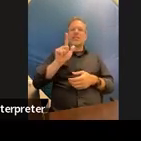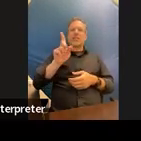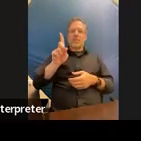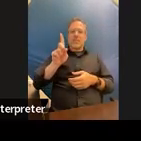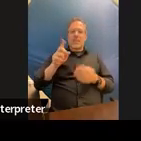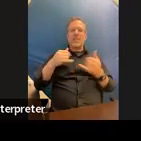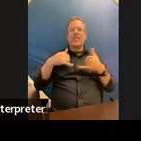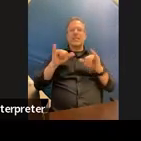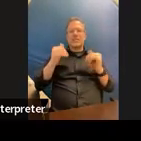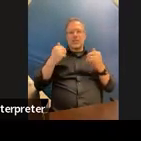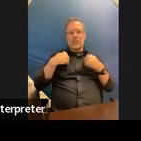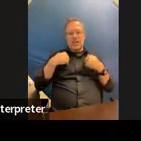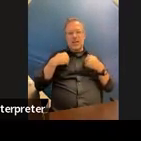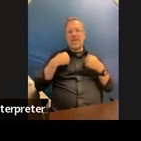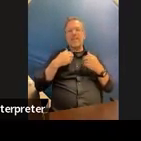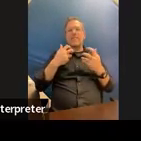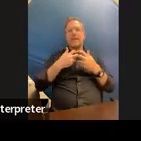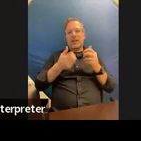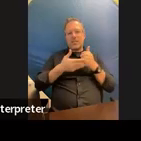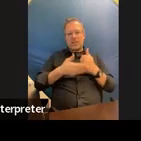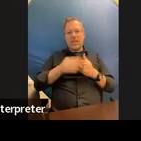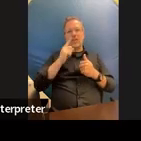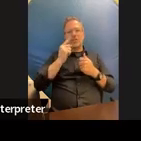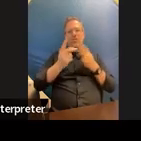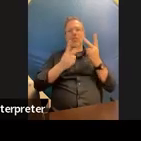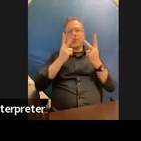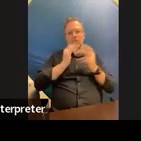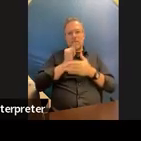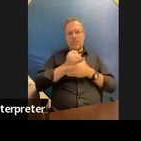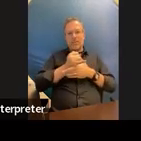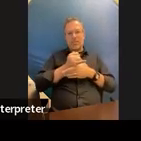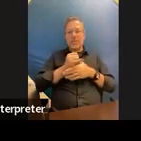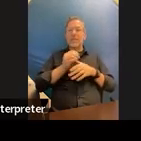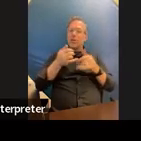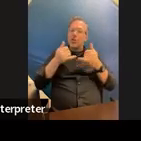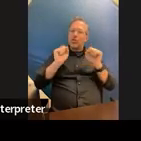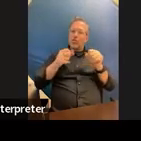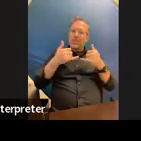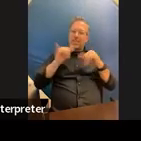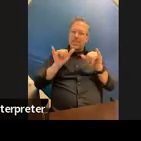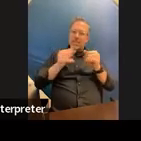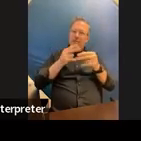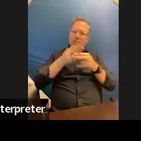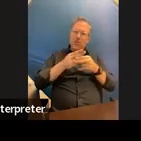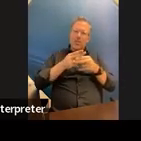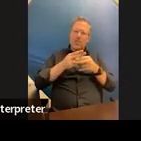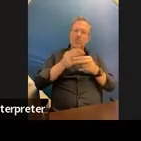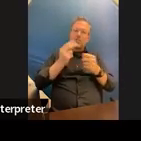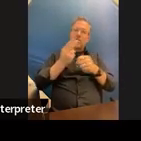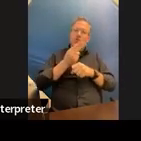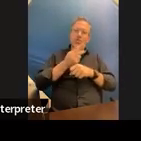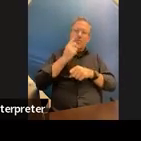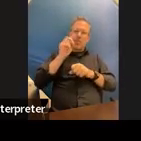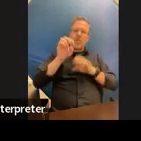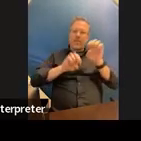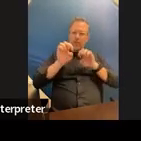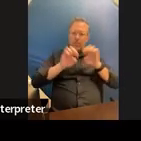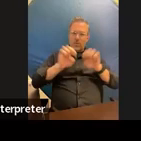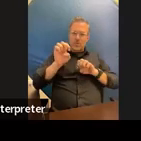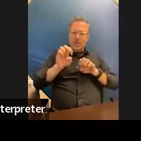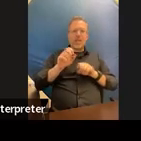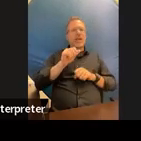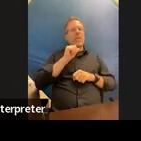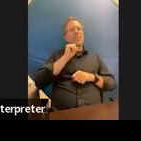have those accommodations for the visual impairment you can still refer to it in the evaluations but it's not going to be an